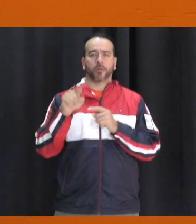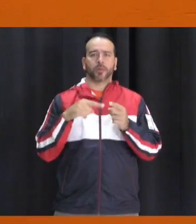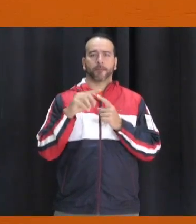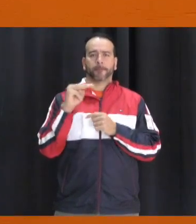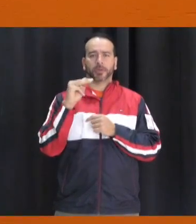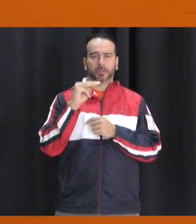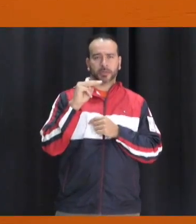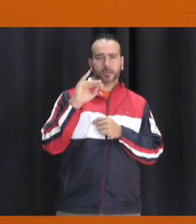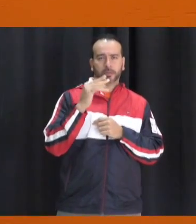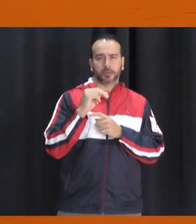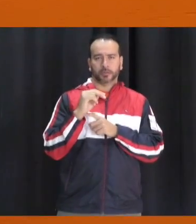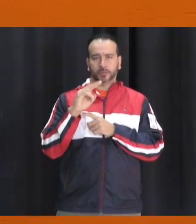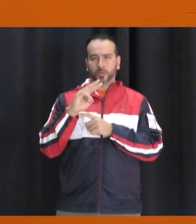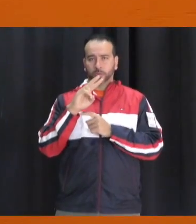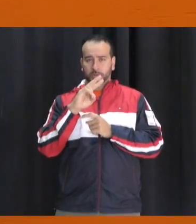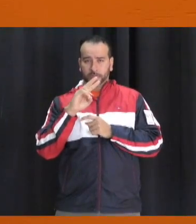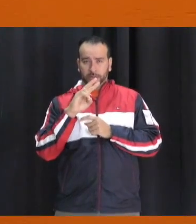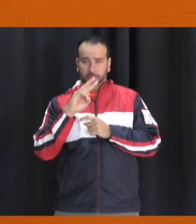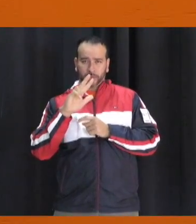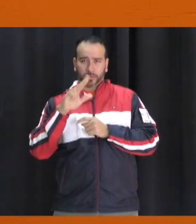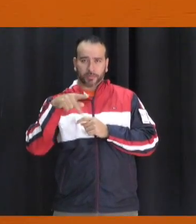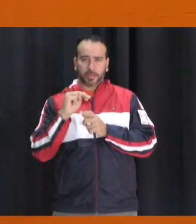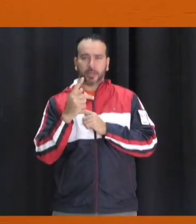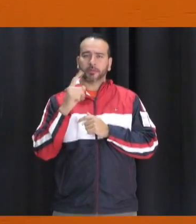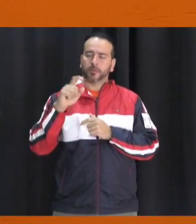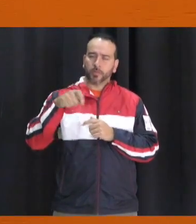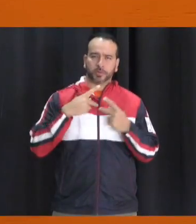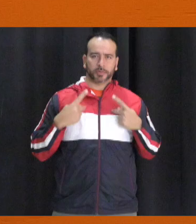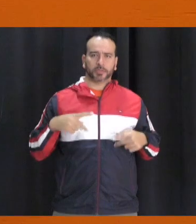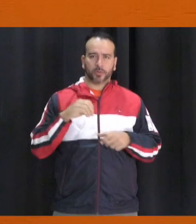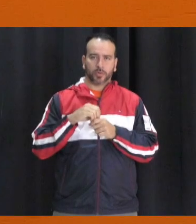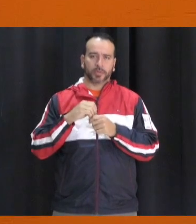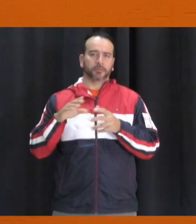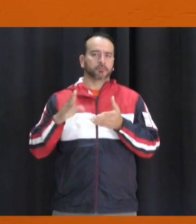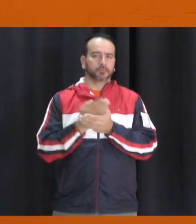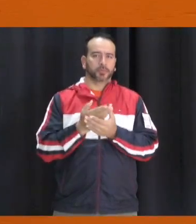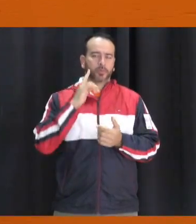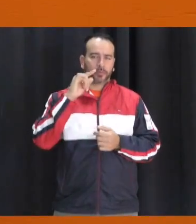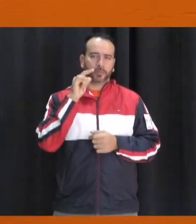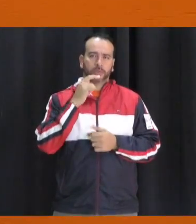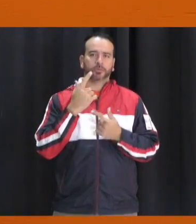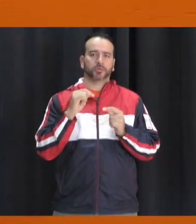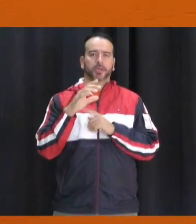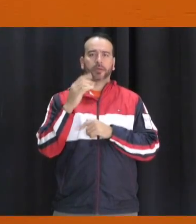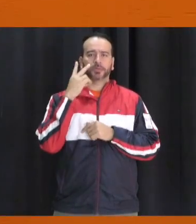Tryouts will continue until Wednesday. You must have a physical in order to try out. See Coach Bradford if you have any questions.